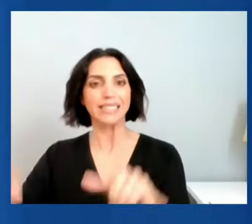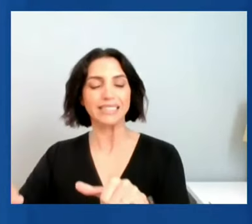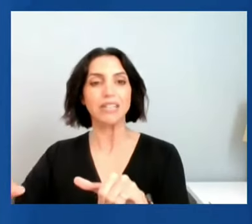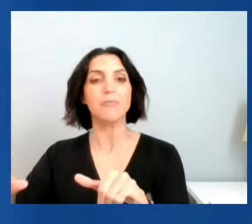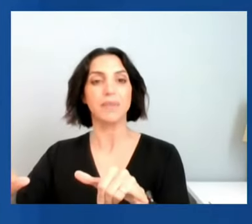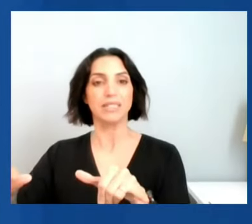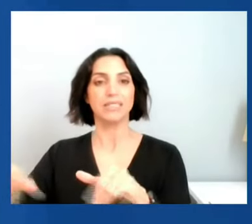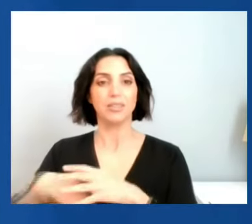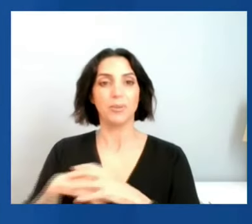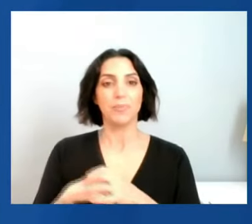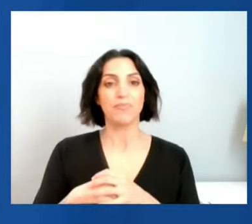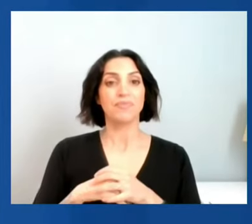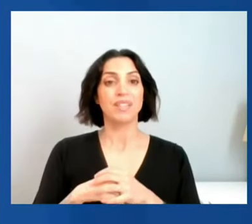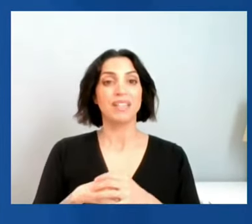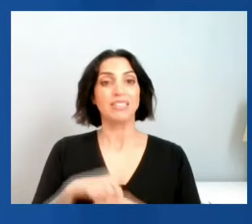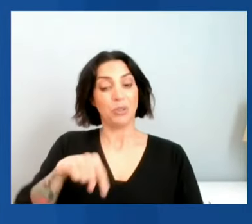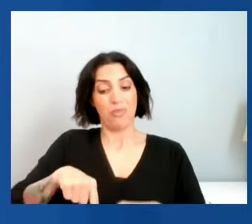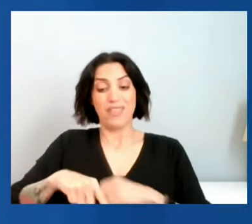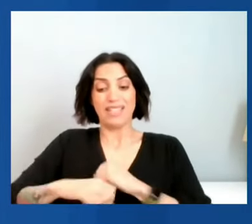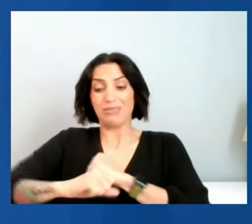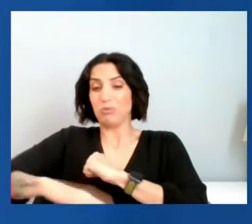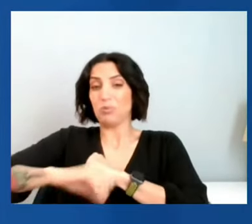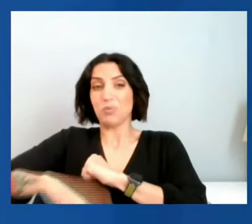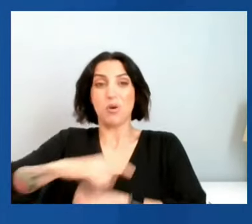China's economic growth.